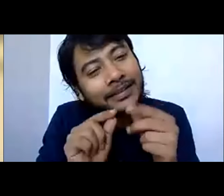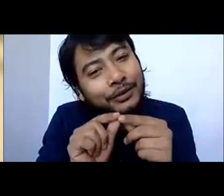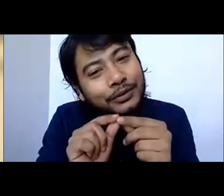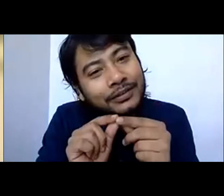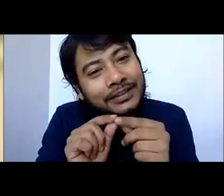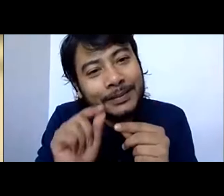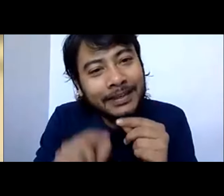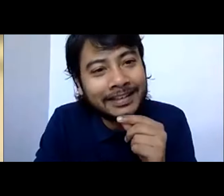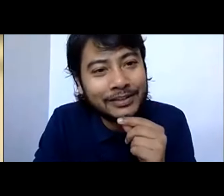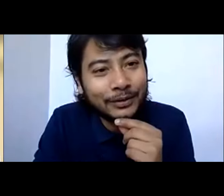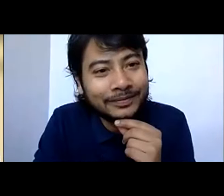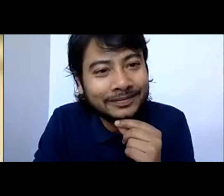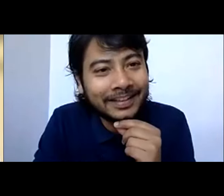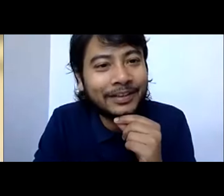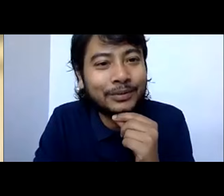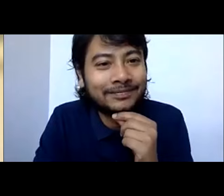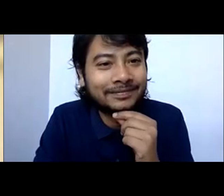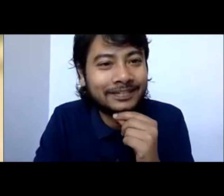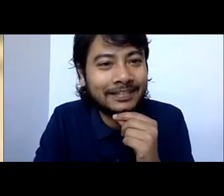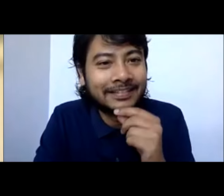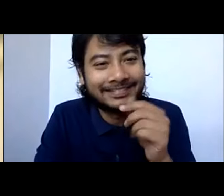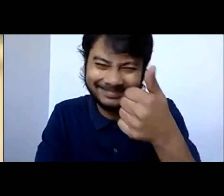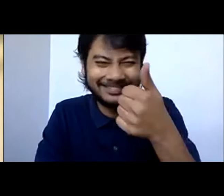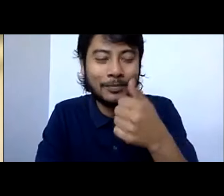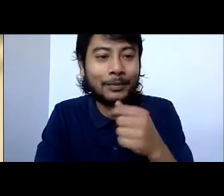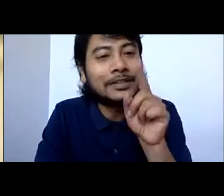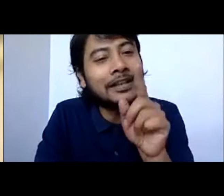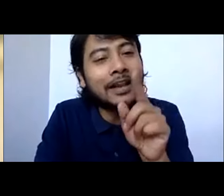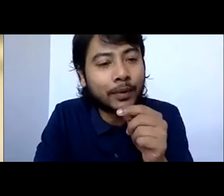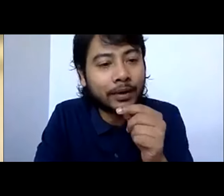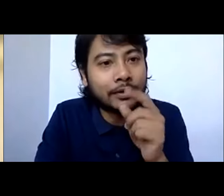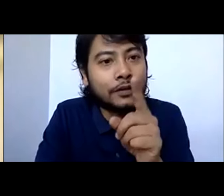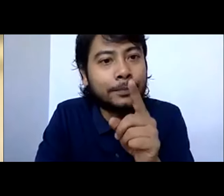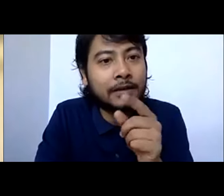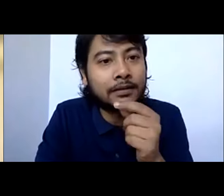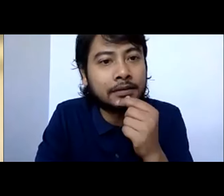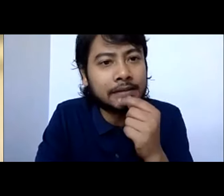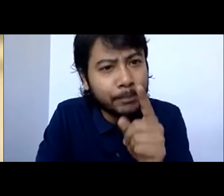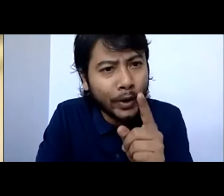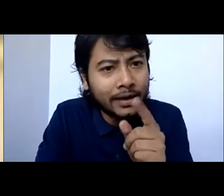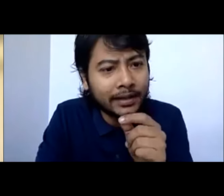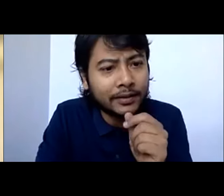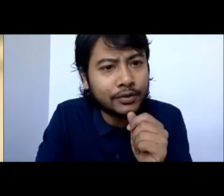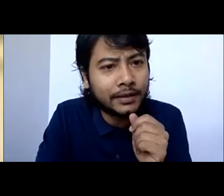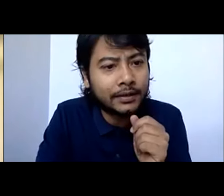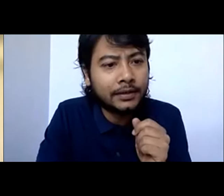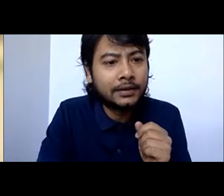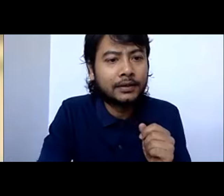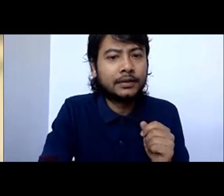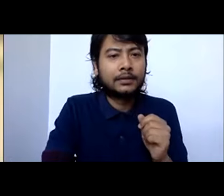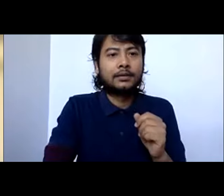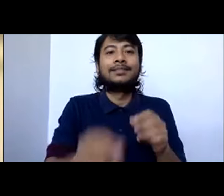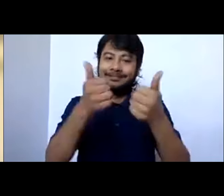request, if you could just be a little slow. Thank you. Sorry, sure. So I guess we would just talk about...